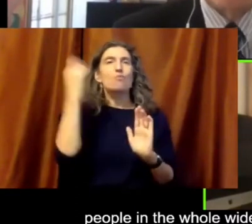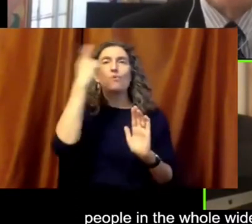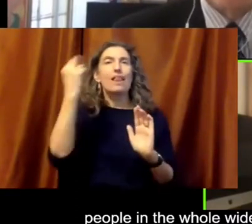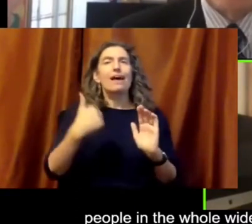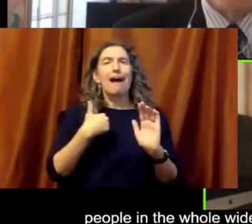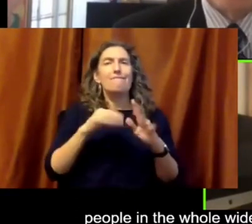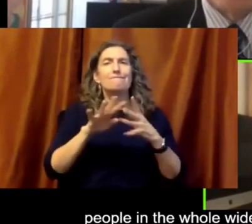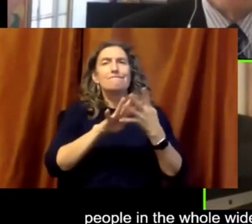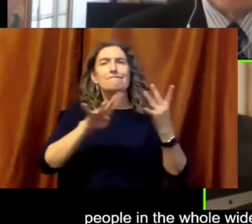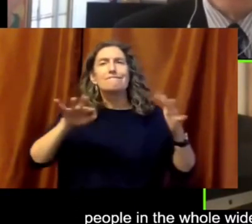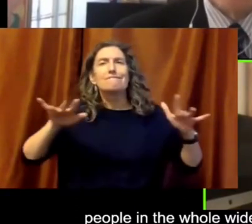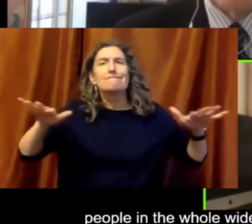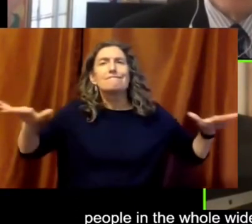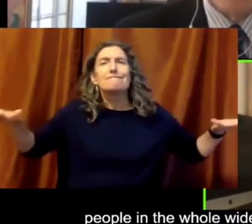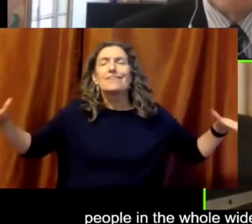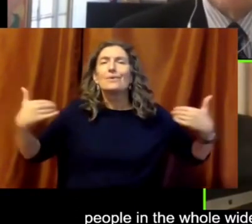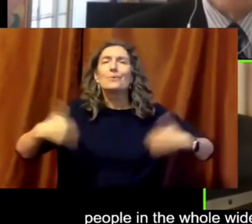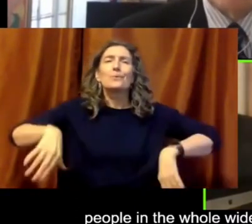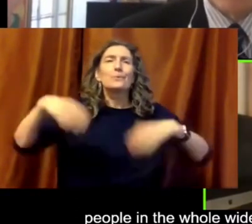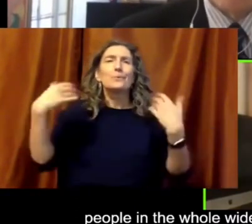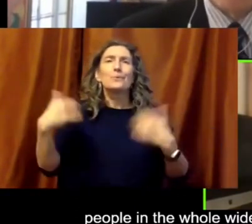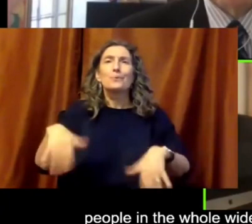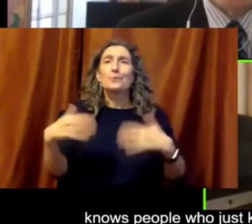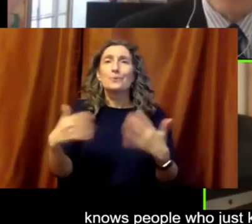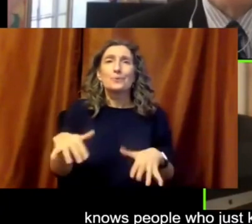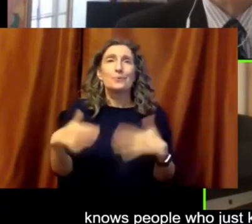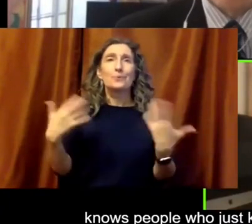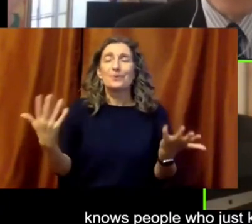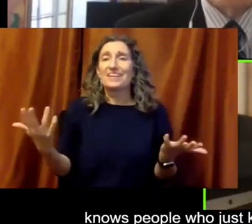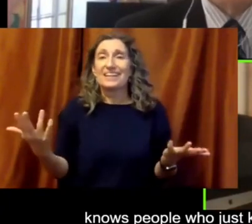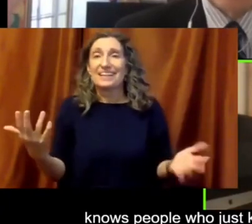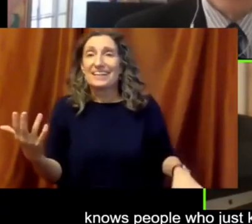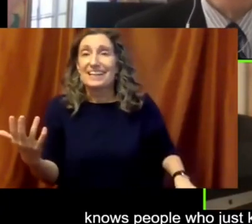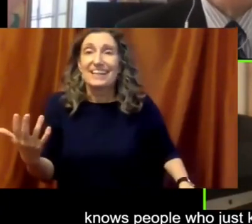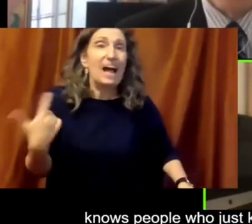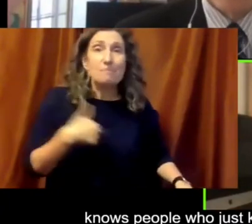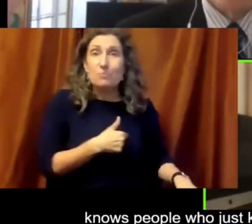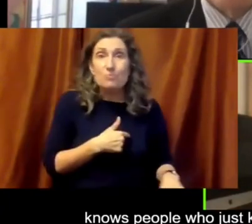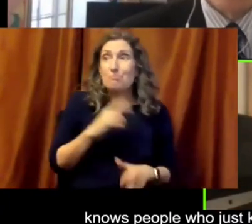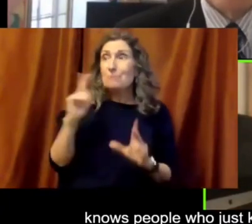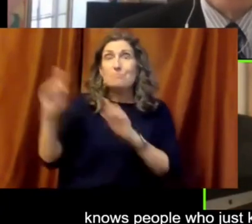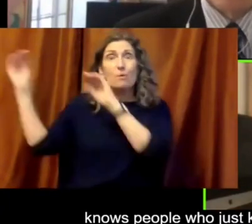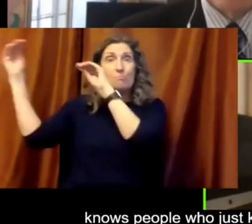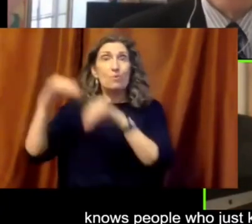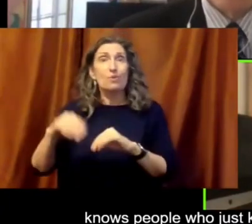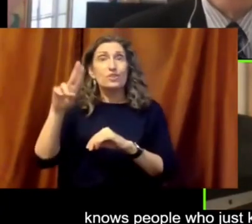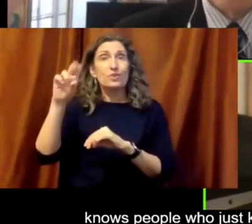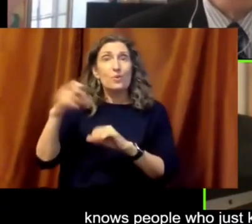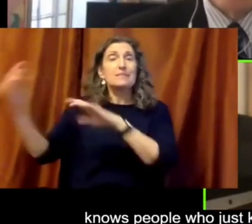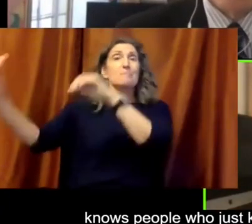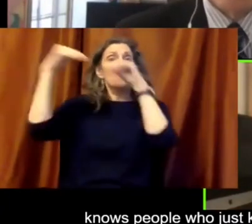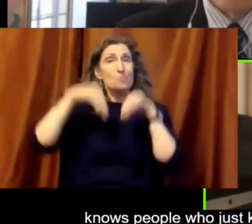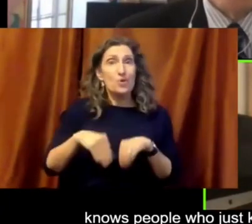Utah, They've never been on the ground to see that we are also relocation